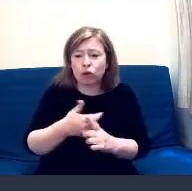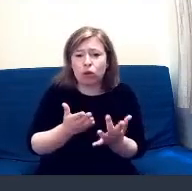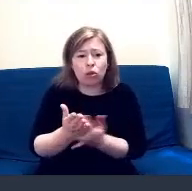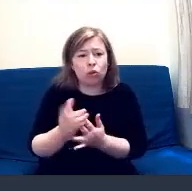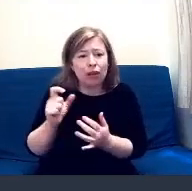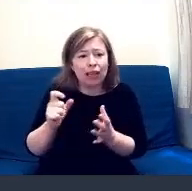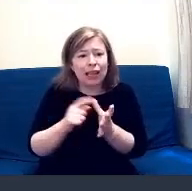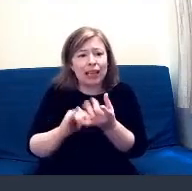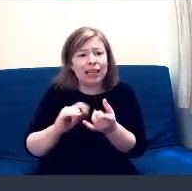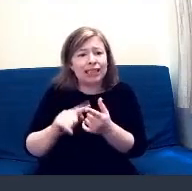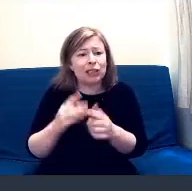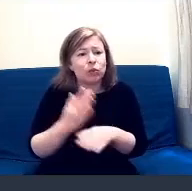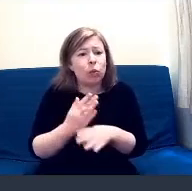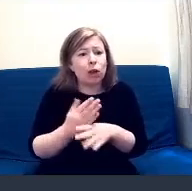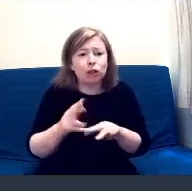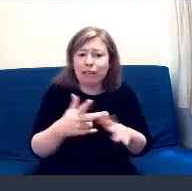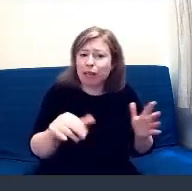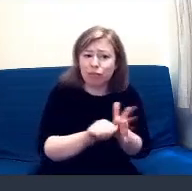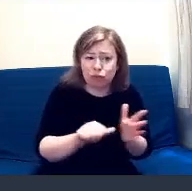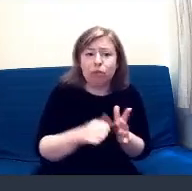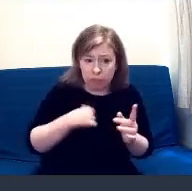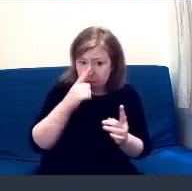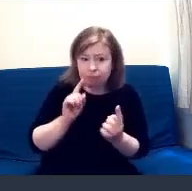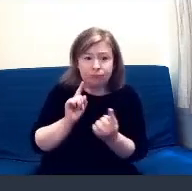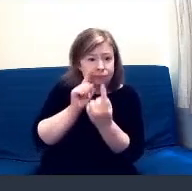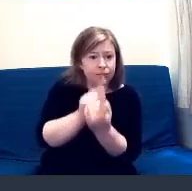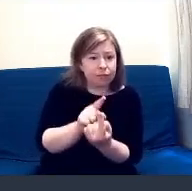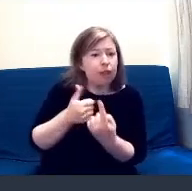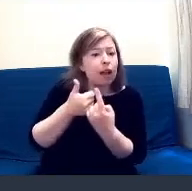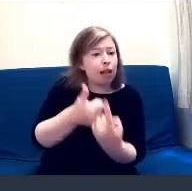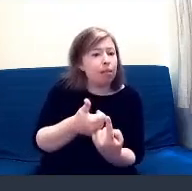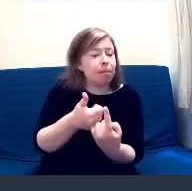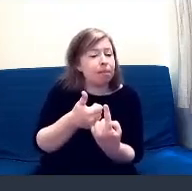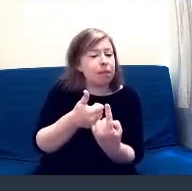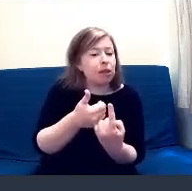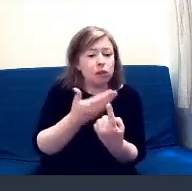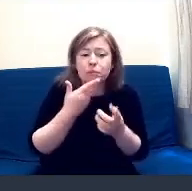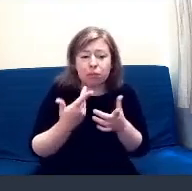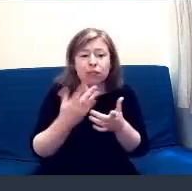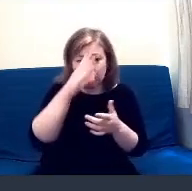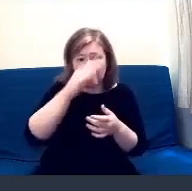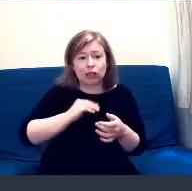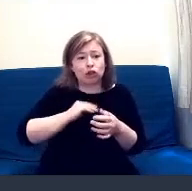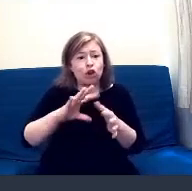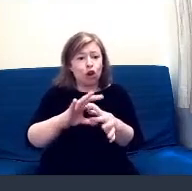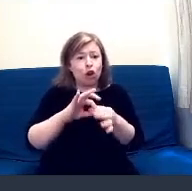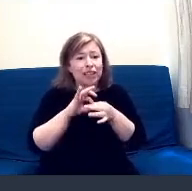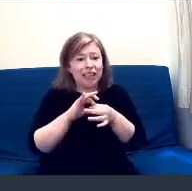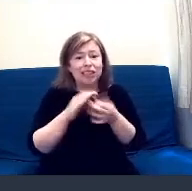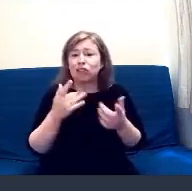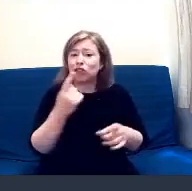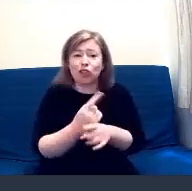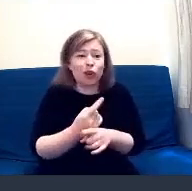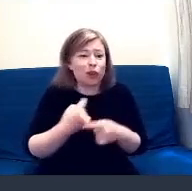So do do engage, do engage with us and chat to us. And so I'm glad that you got to meet